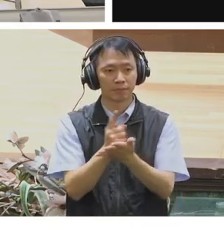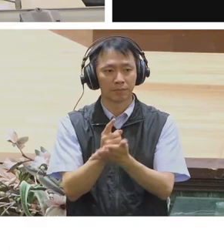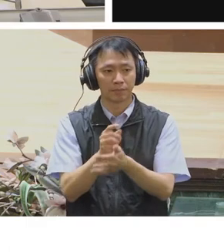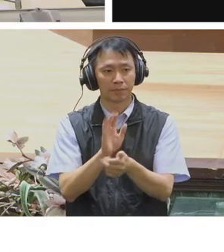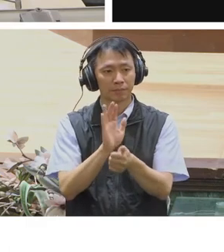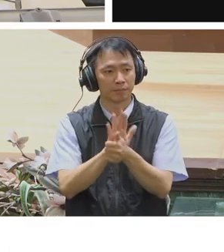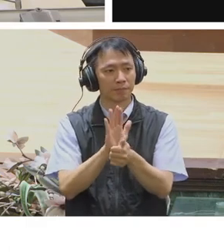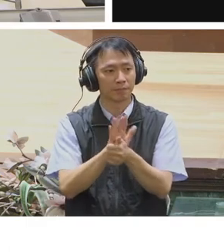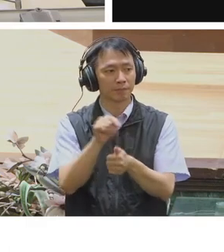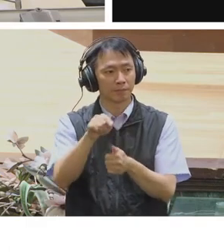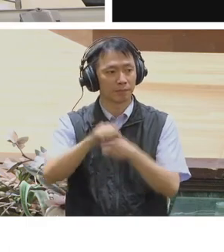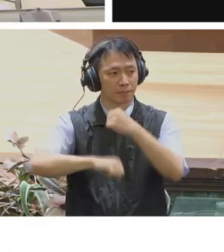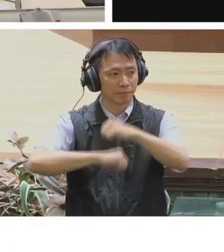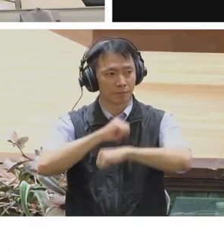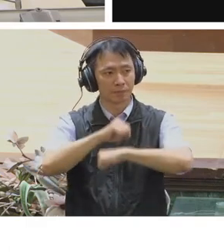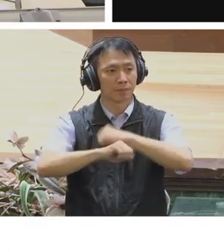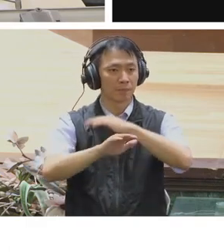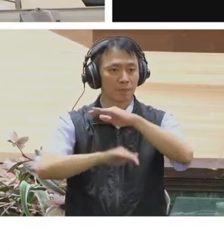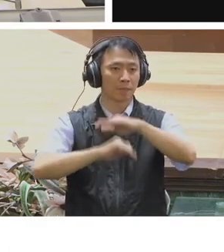Thank you, Colleen.